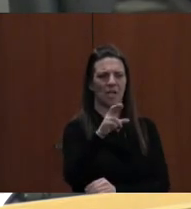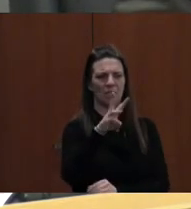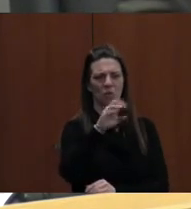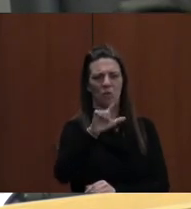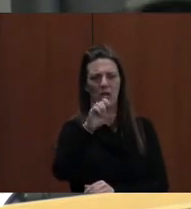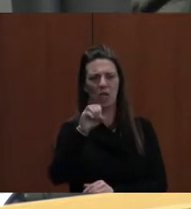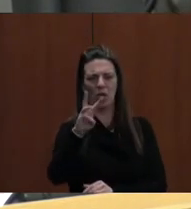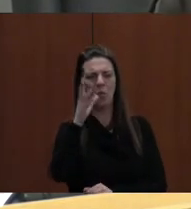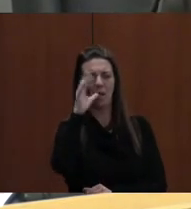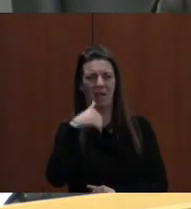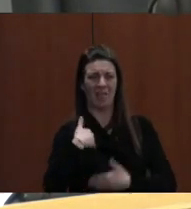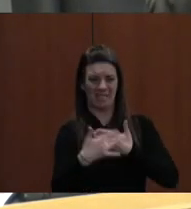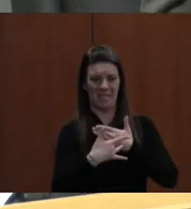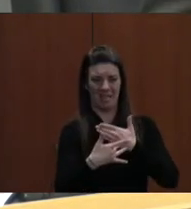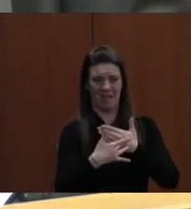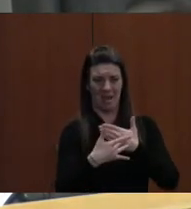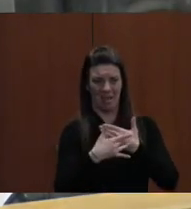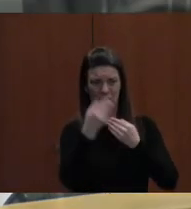update.